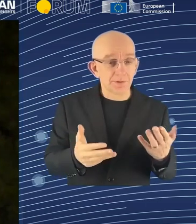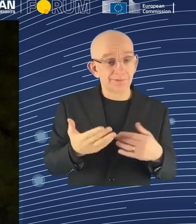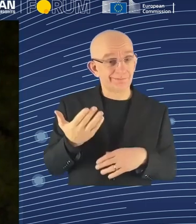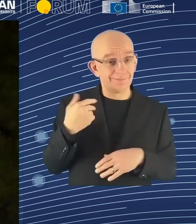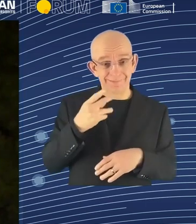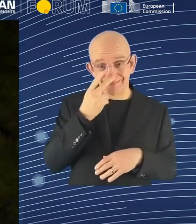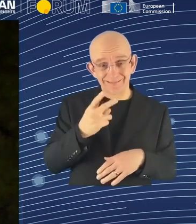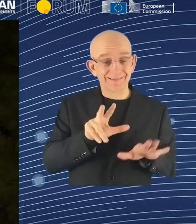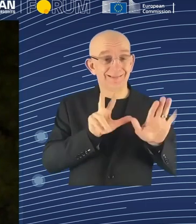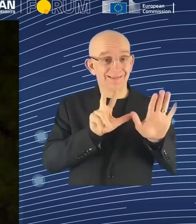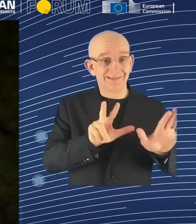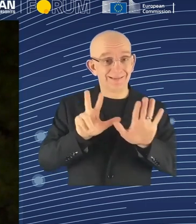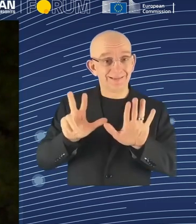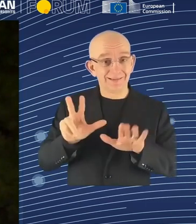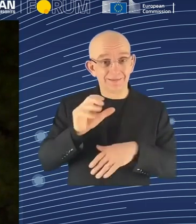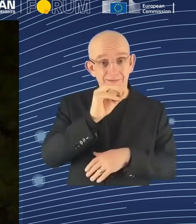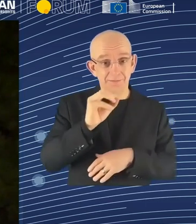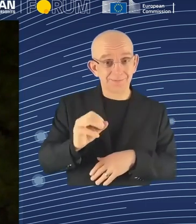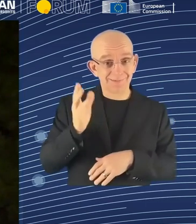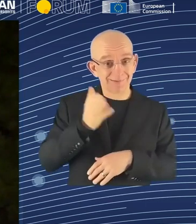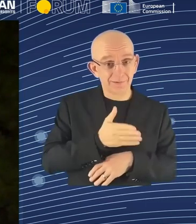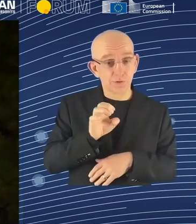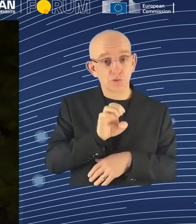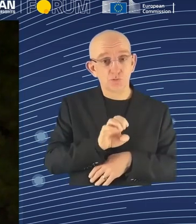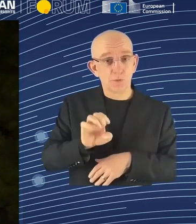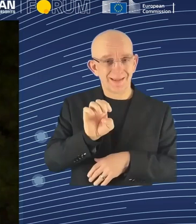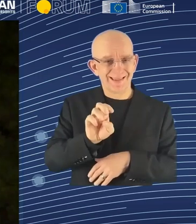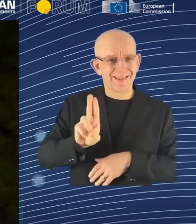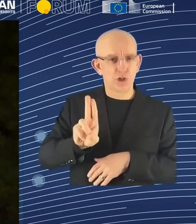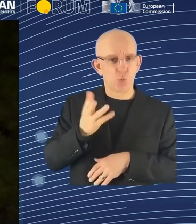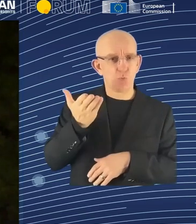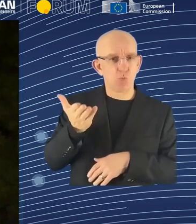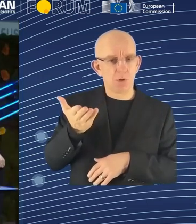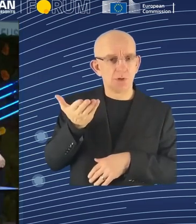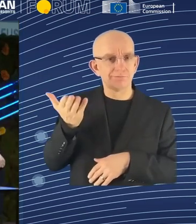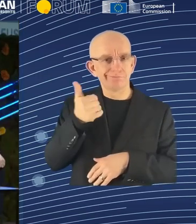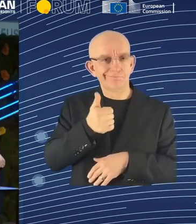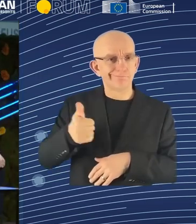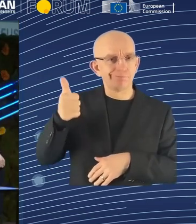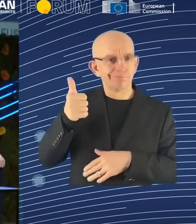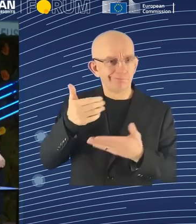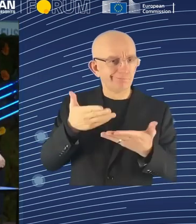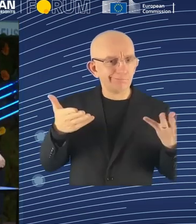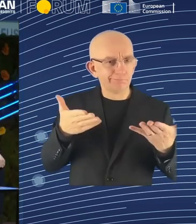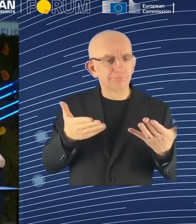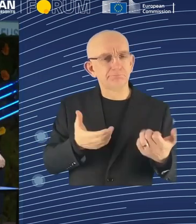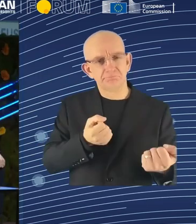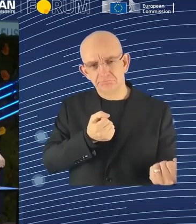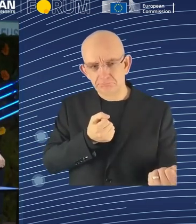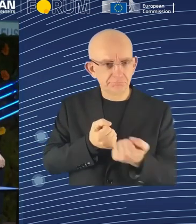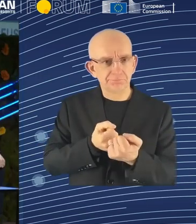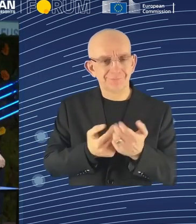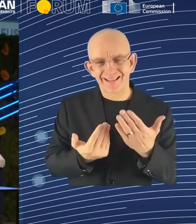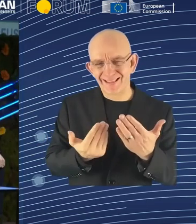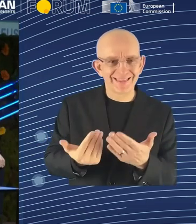exact, very supportive of the new regulation coming up from the EU. And even more support coming